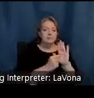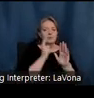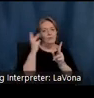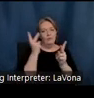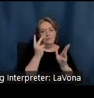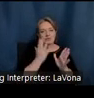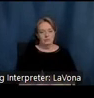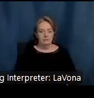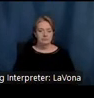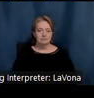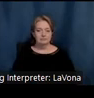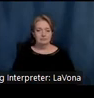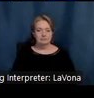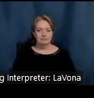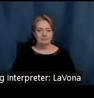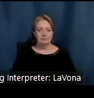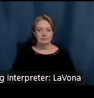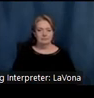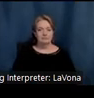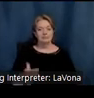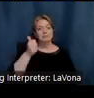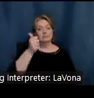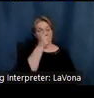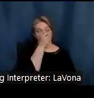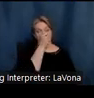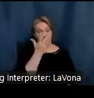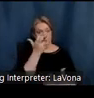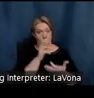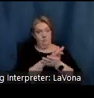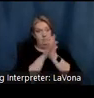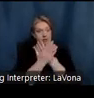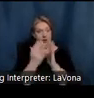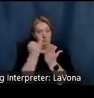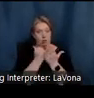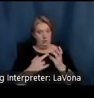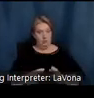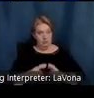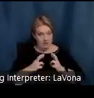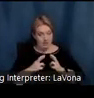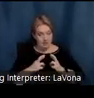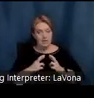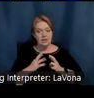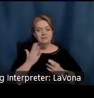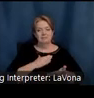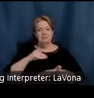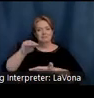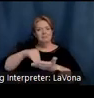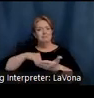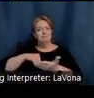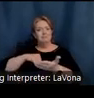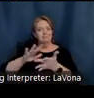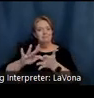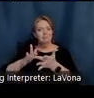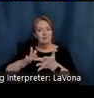If interested in becoming an artist in residence, please fill out an application